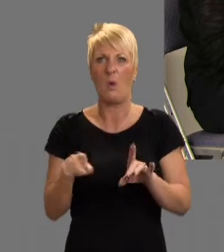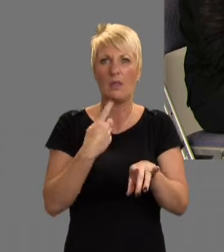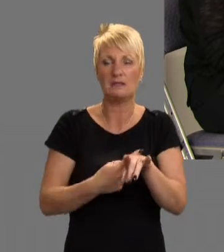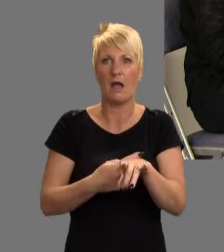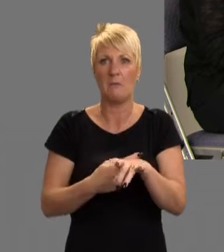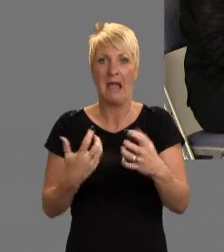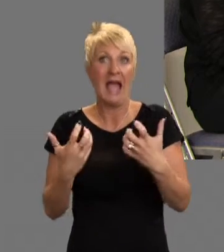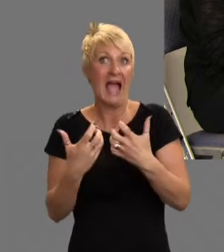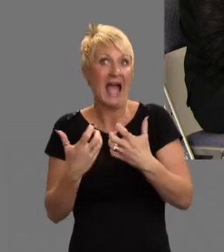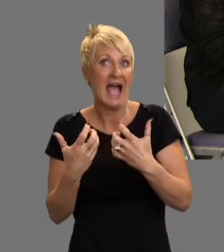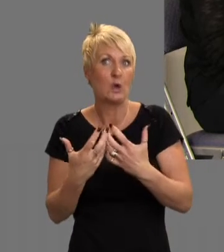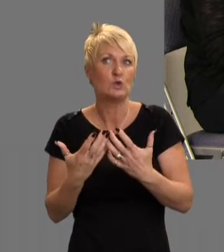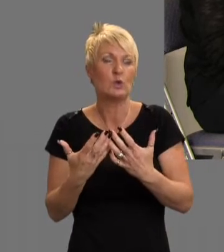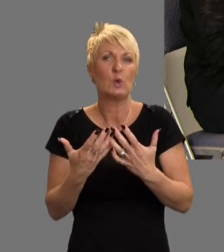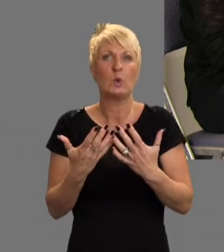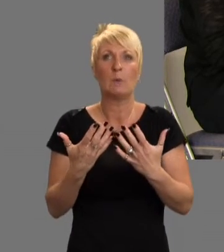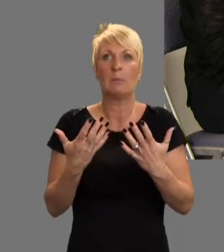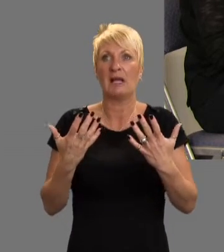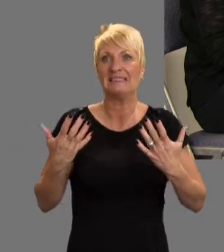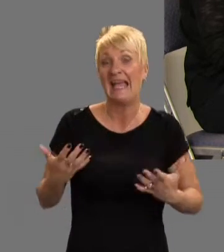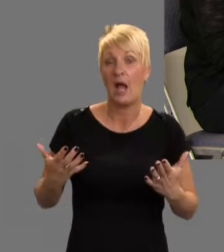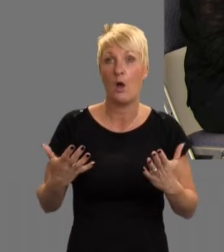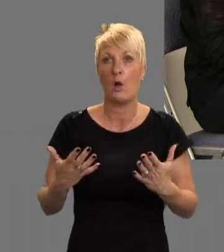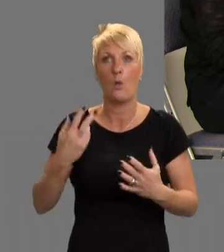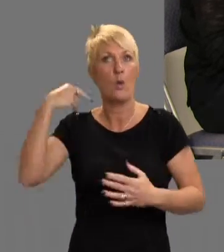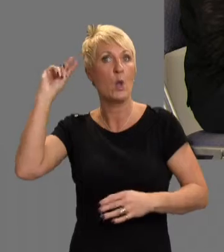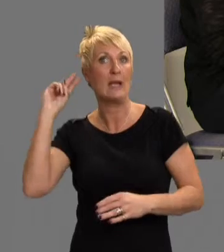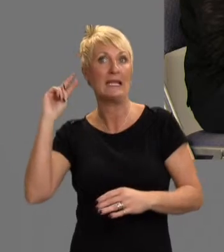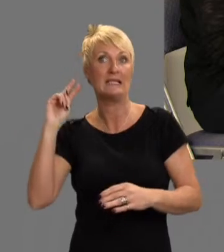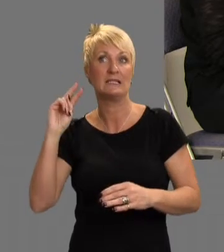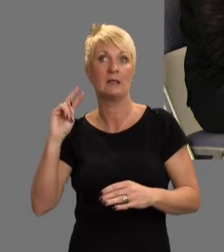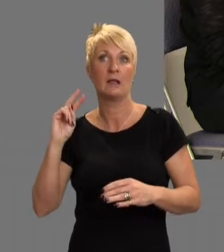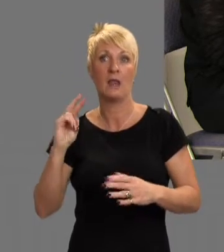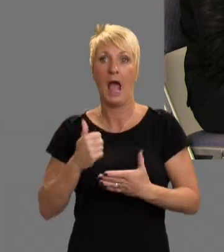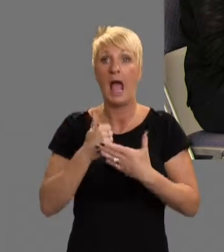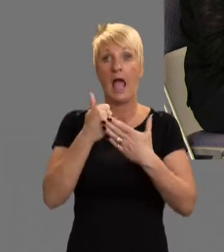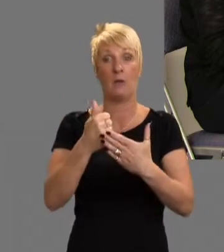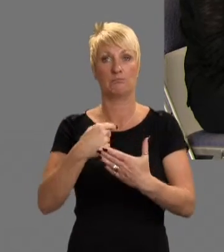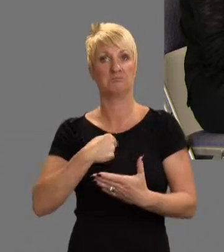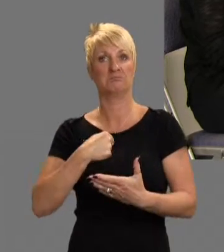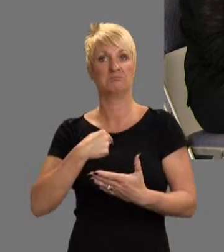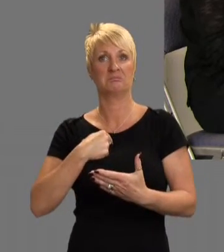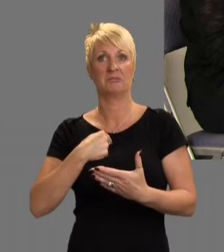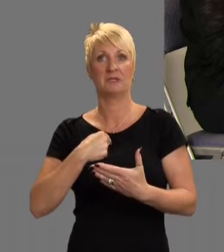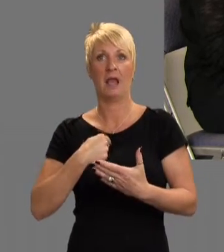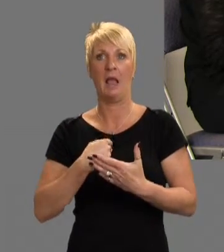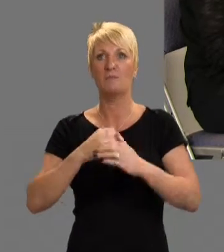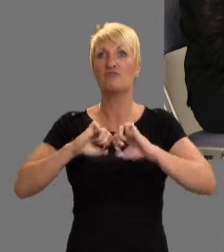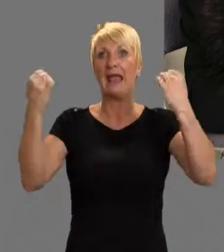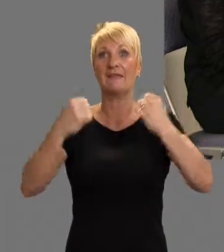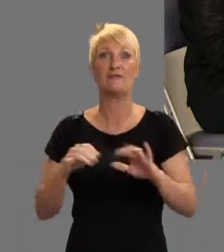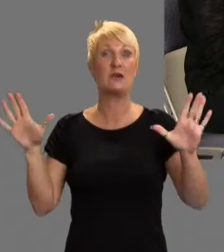know how to sort of. Now. Now. With Louise. She's helping me to. Break free.